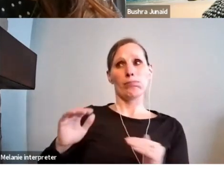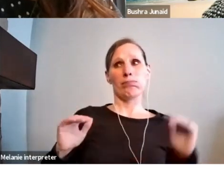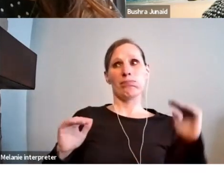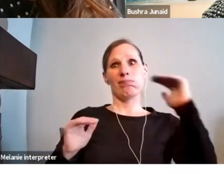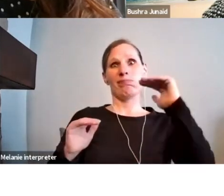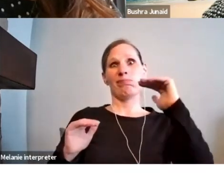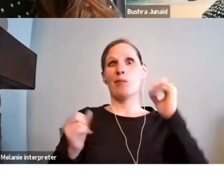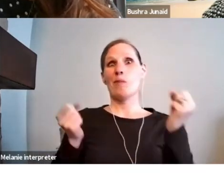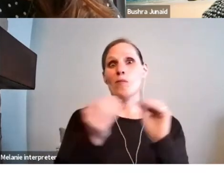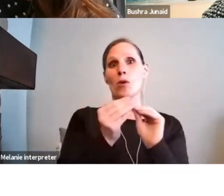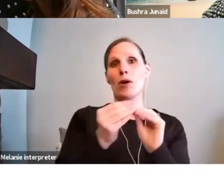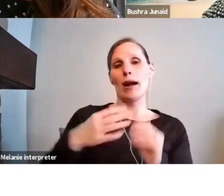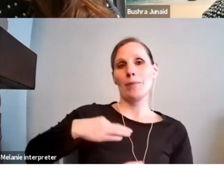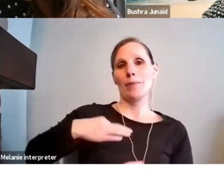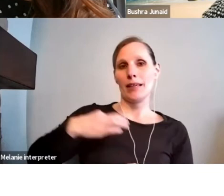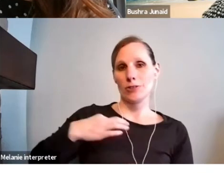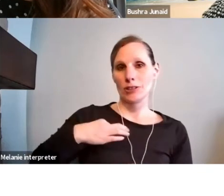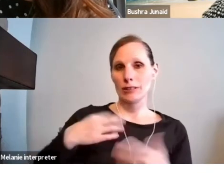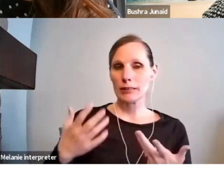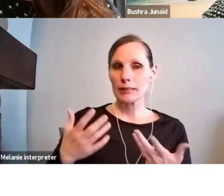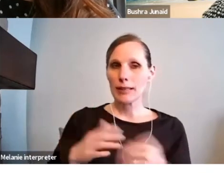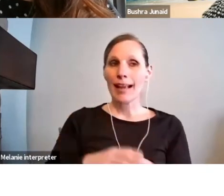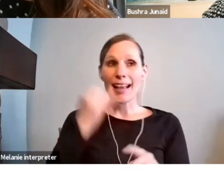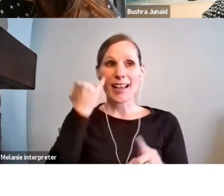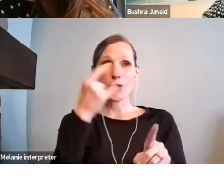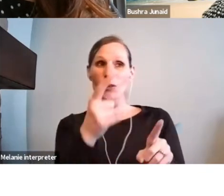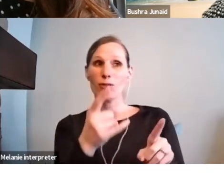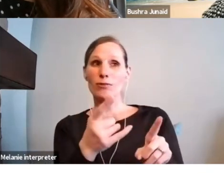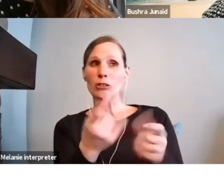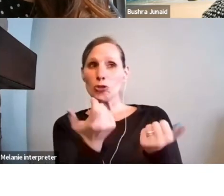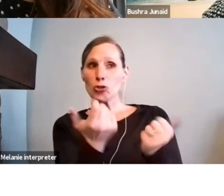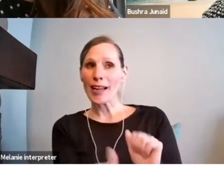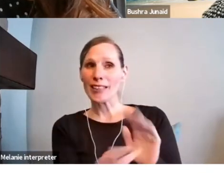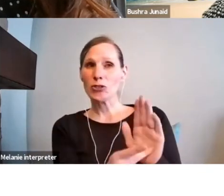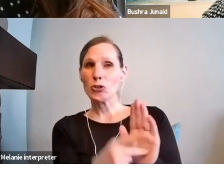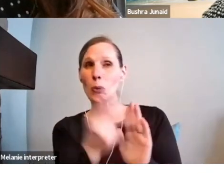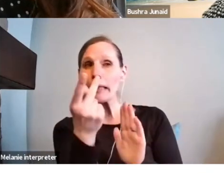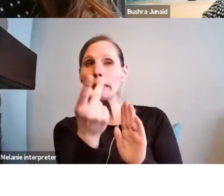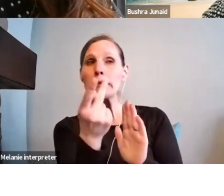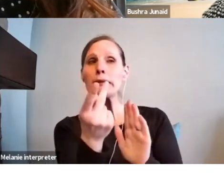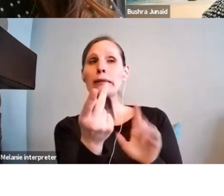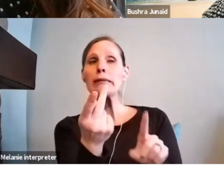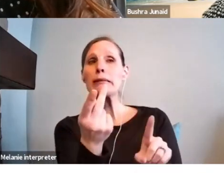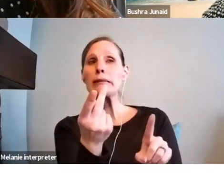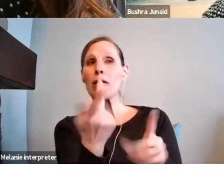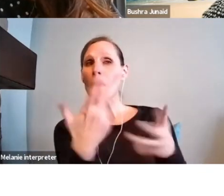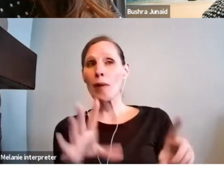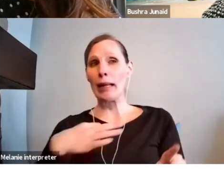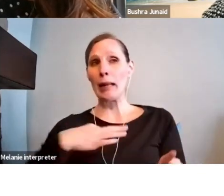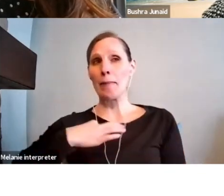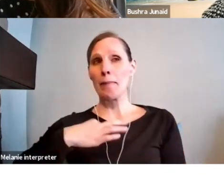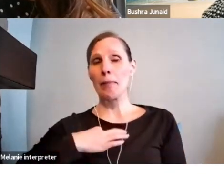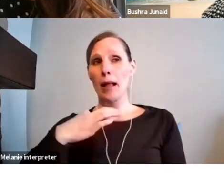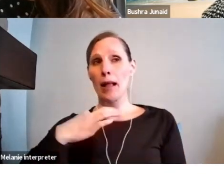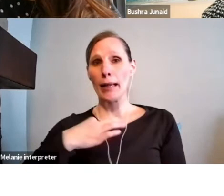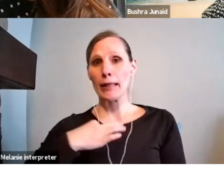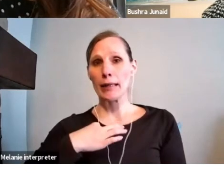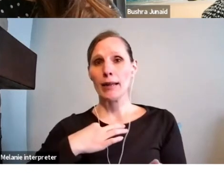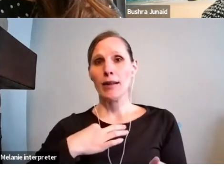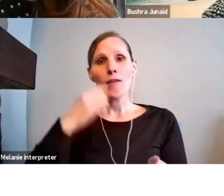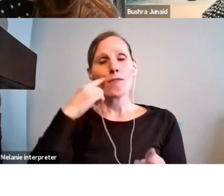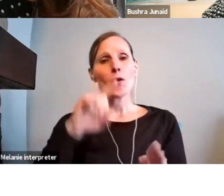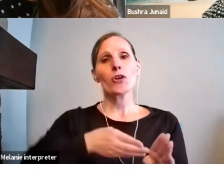an artist who's applied a number of times to the Skills and Career Development program.